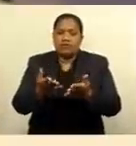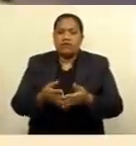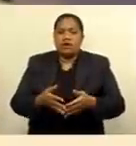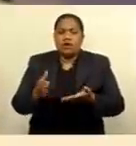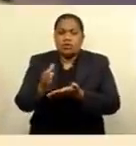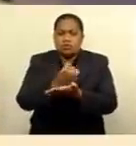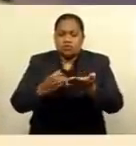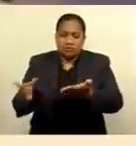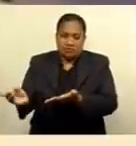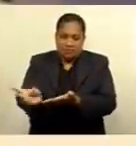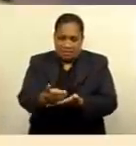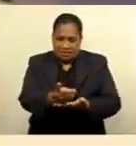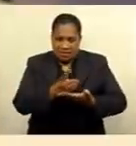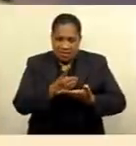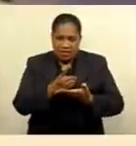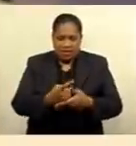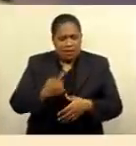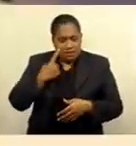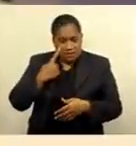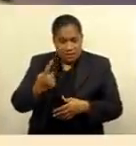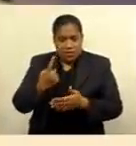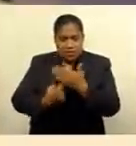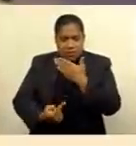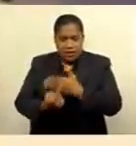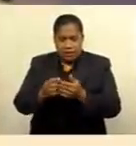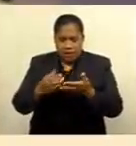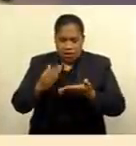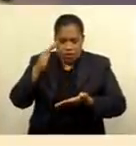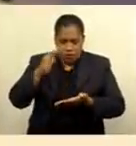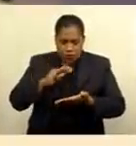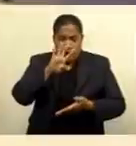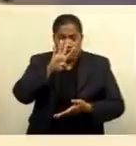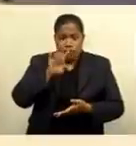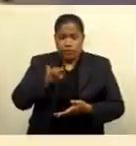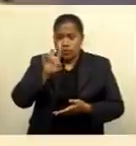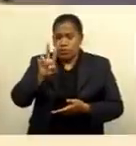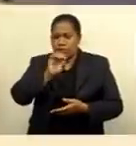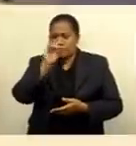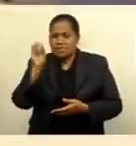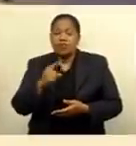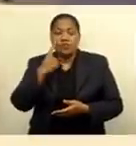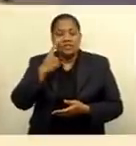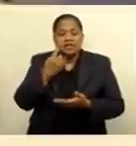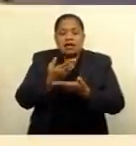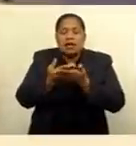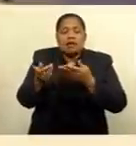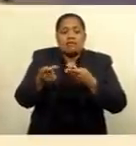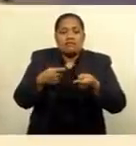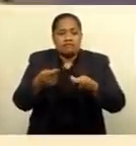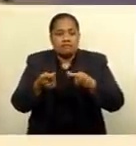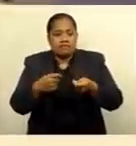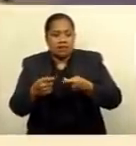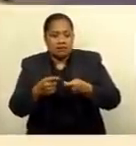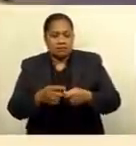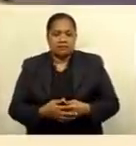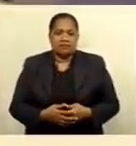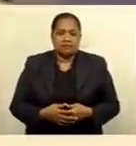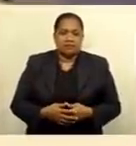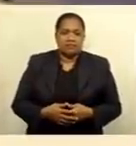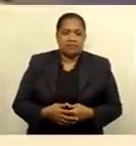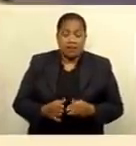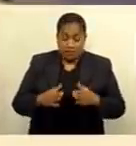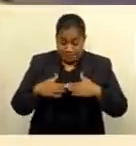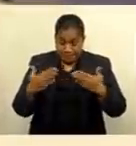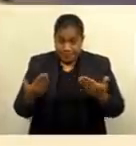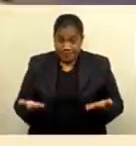to show core inflation easing slightly to 4.2%, so let's see how market reacts to the actual number. But for